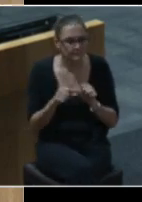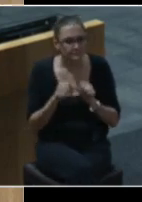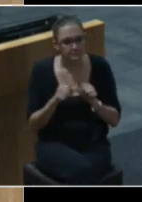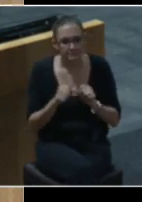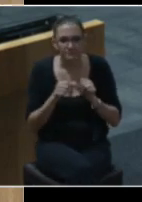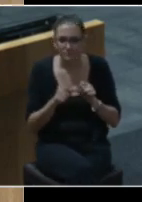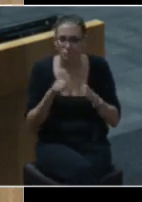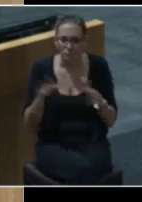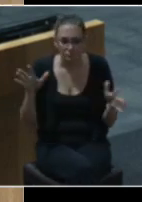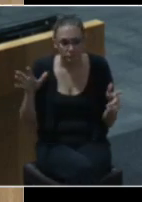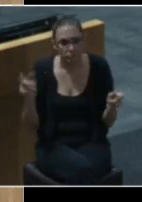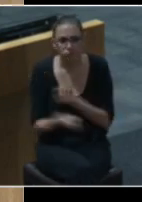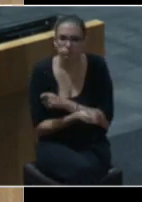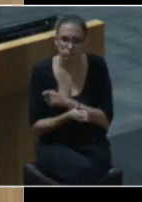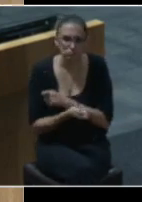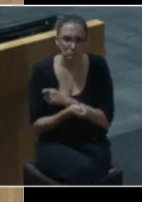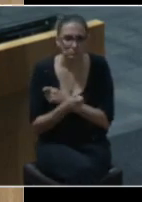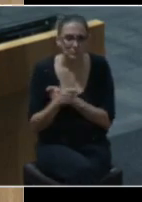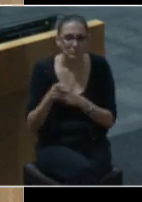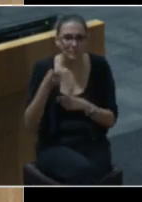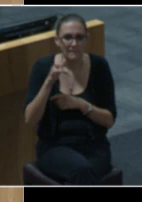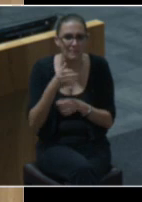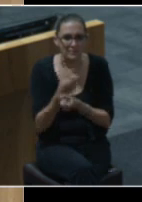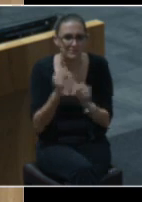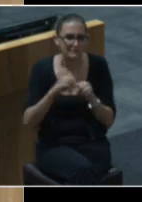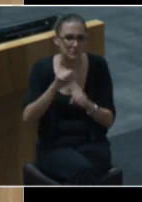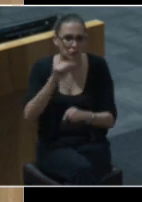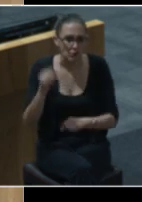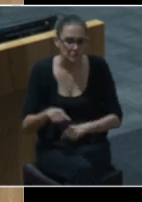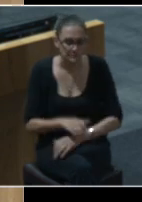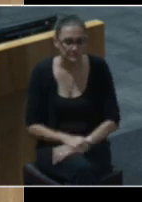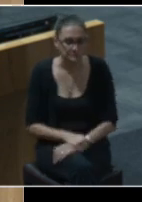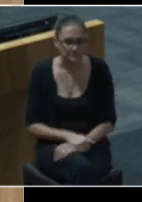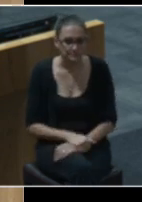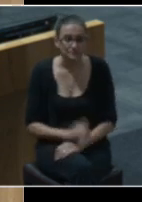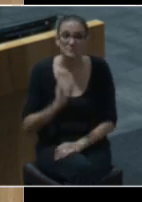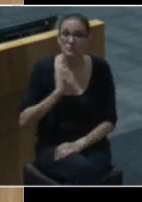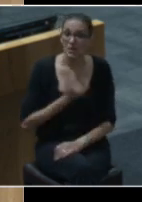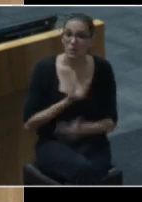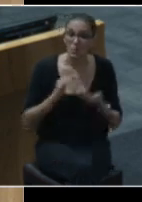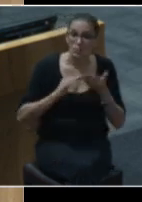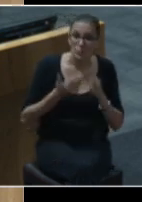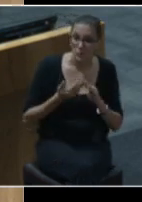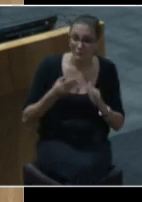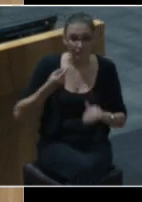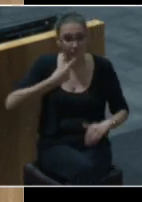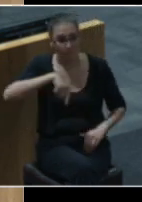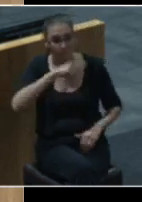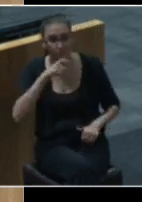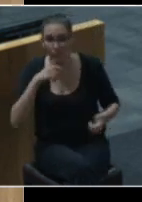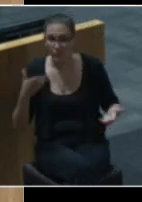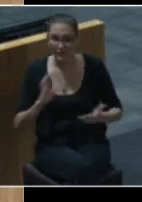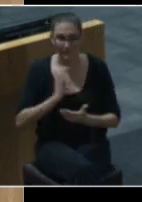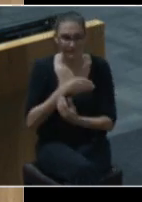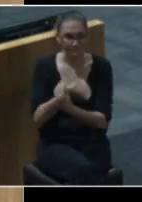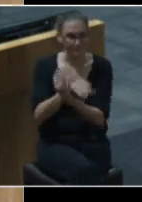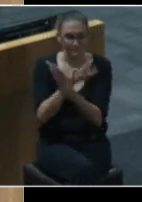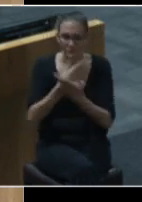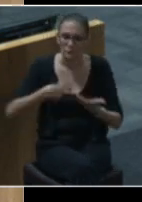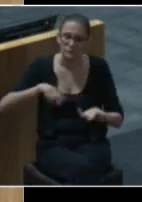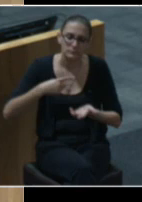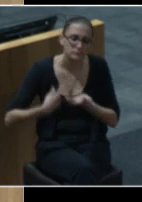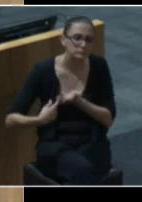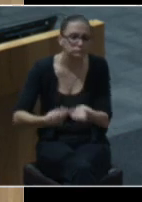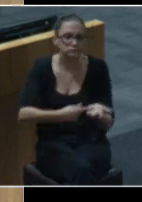public safety in Austin. Our community and those of us in this virtual space have engaged in these conversations